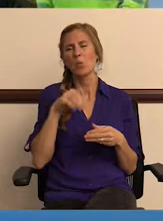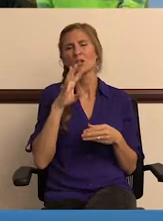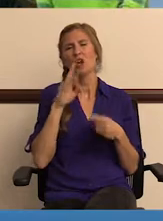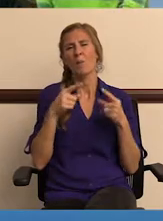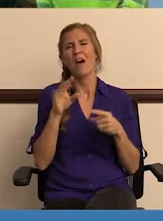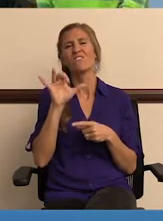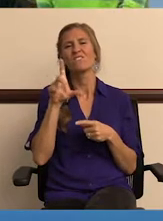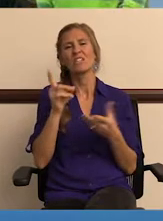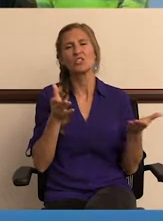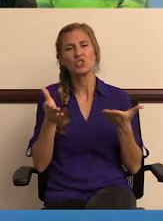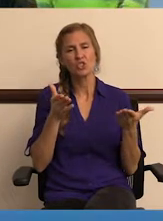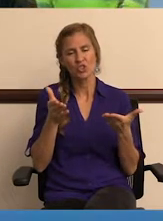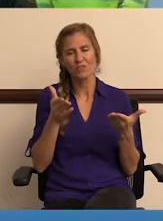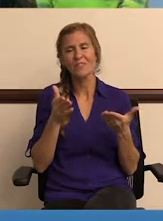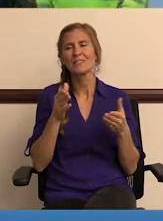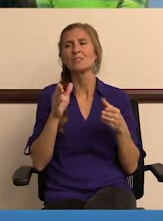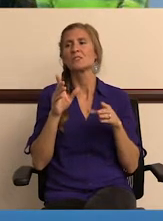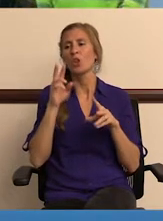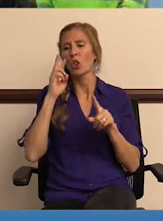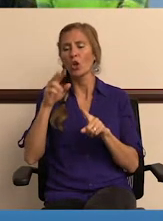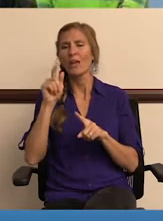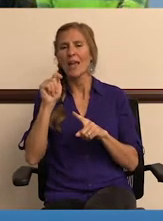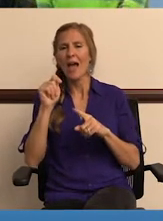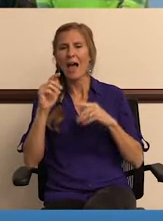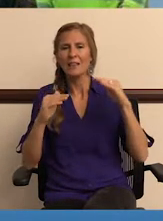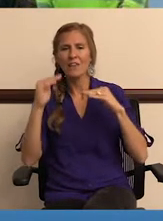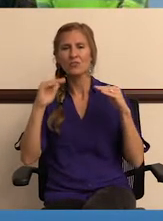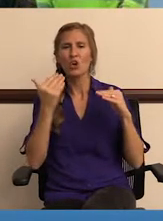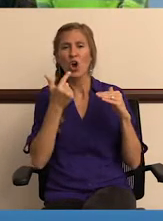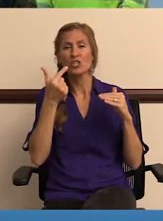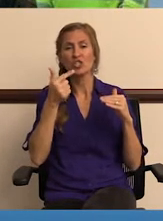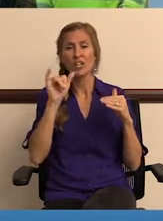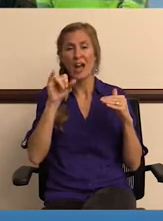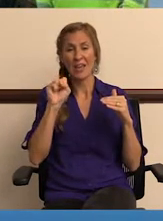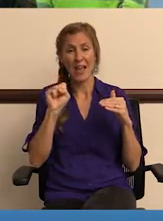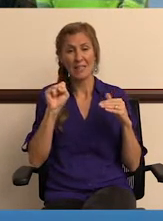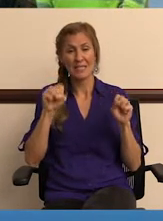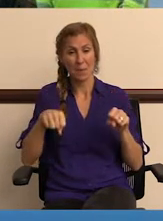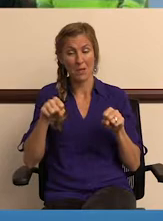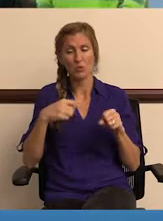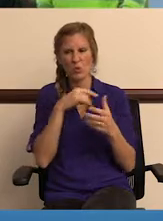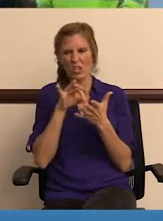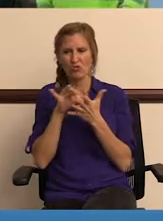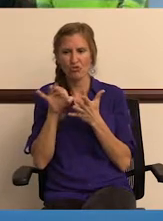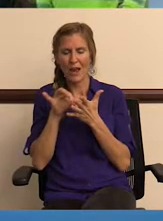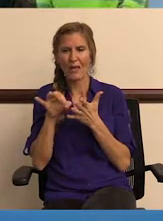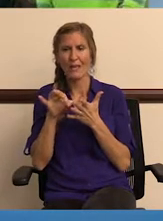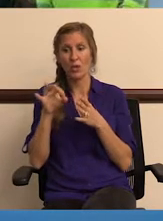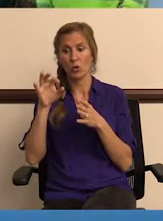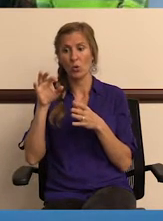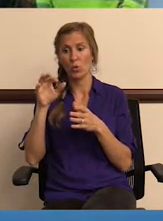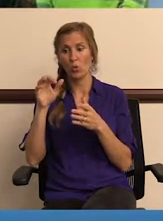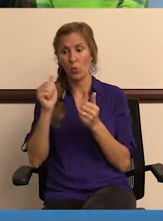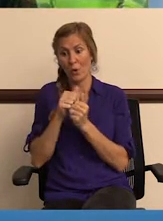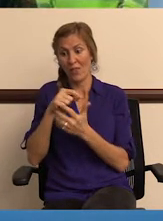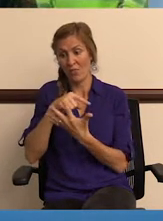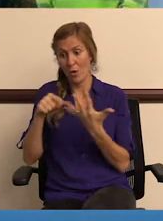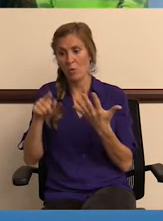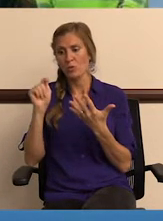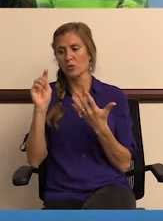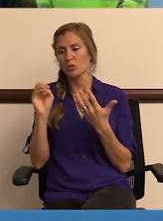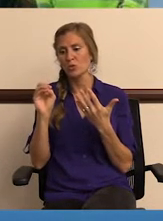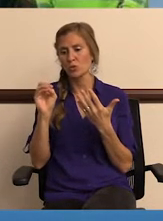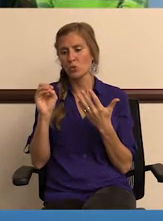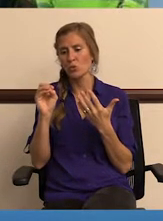So something, you know, we talked about field service lightning. We're also looking at leveraging some of our GIS capabilities in this so that we're tracking with